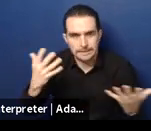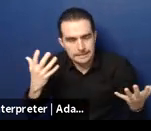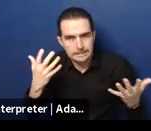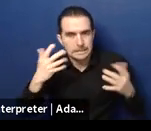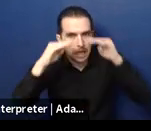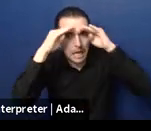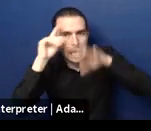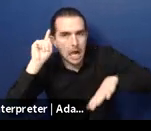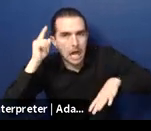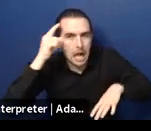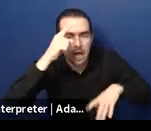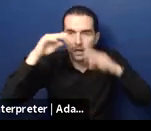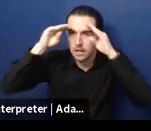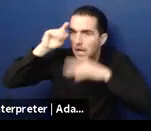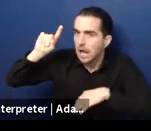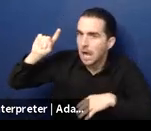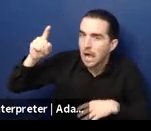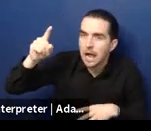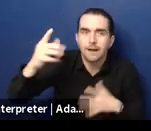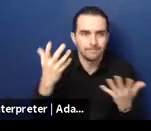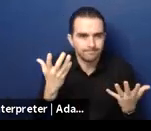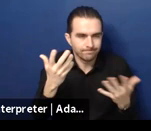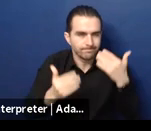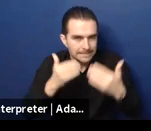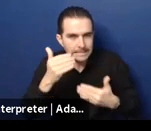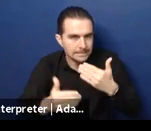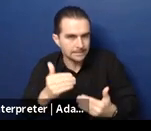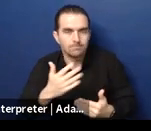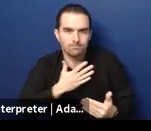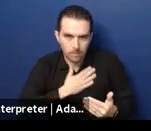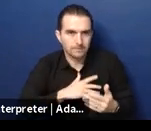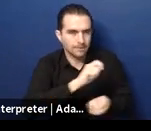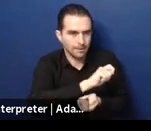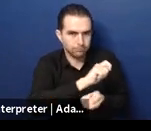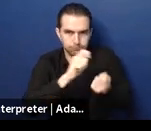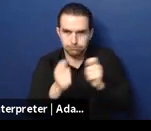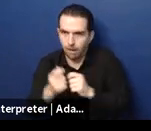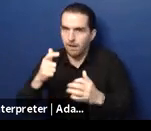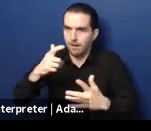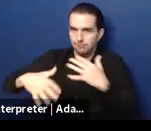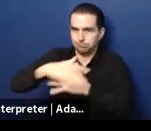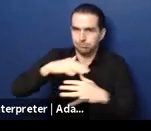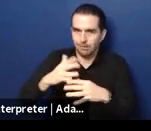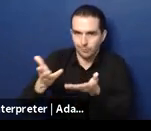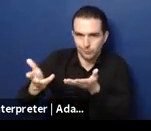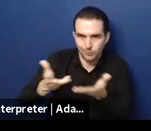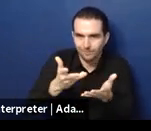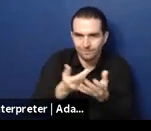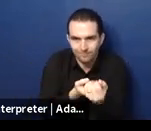really get a sense of the needs and direct that way. And it seems to be showing some real progress.